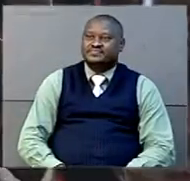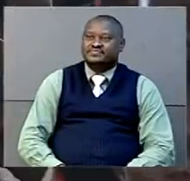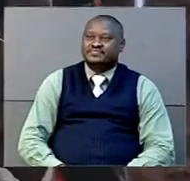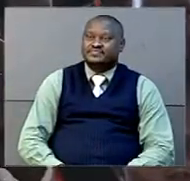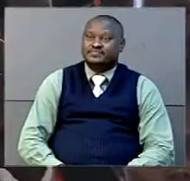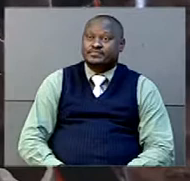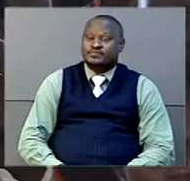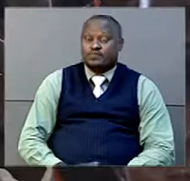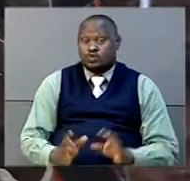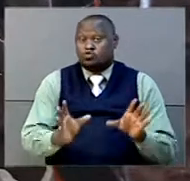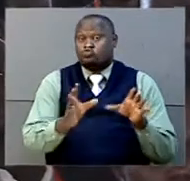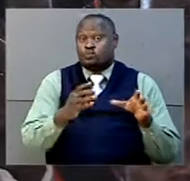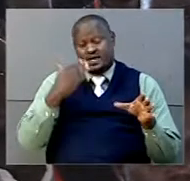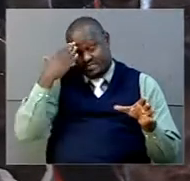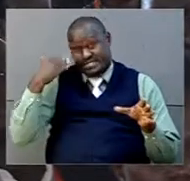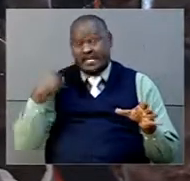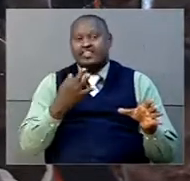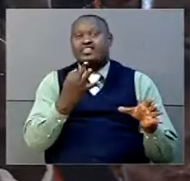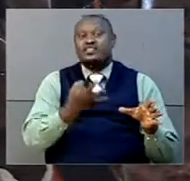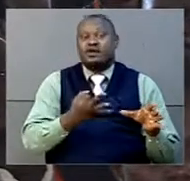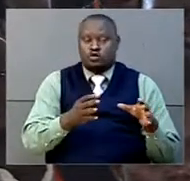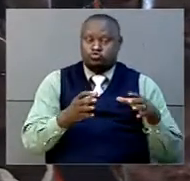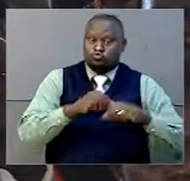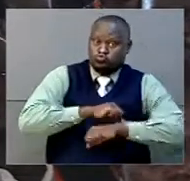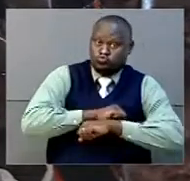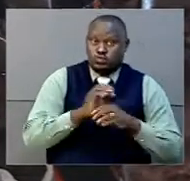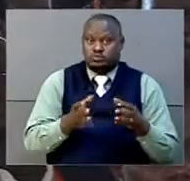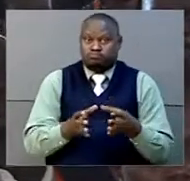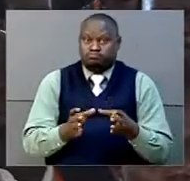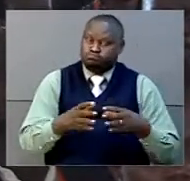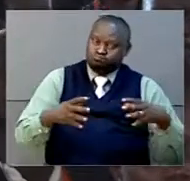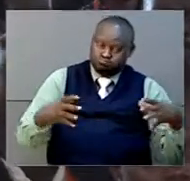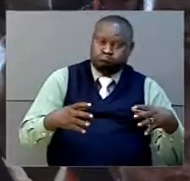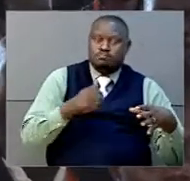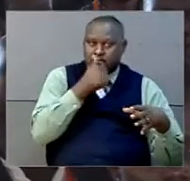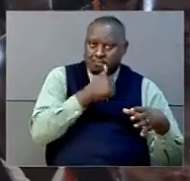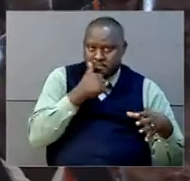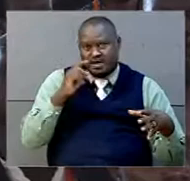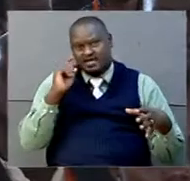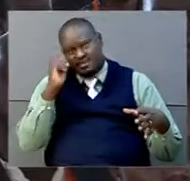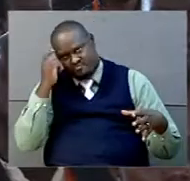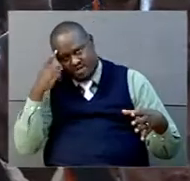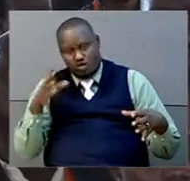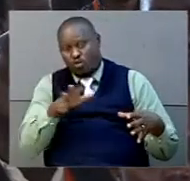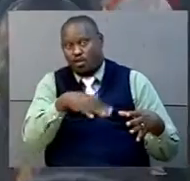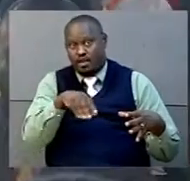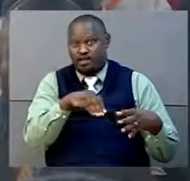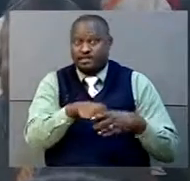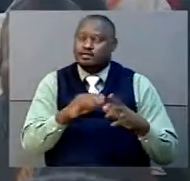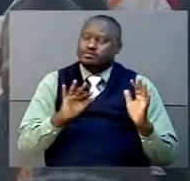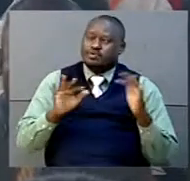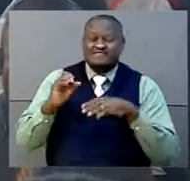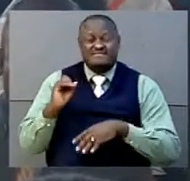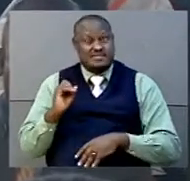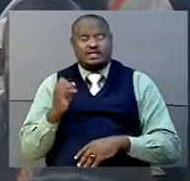3,000 head teachers from both private and government-aided secondary schools throughout the country attended the first ever